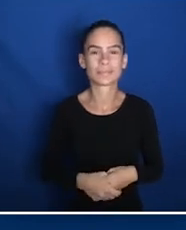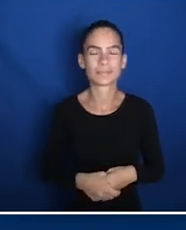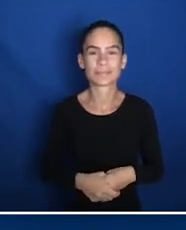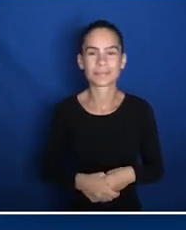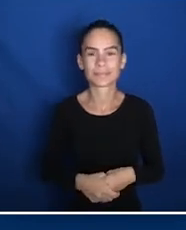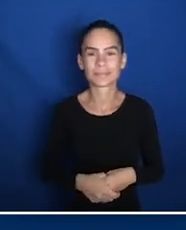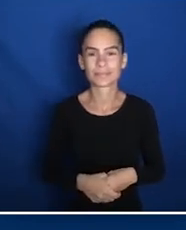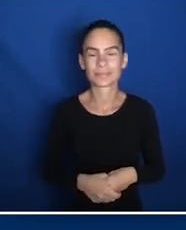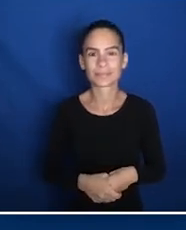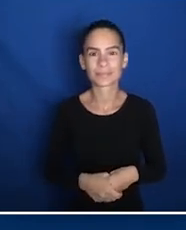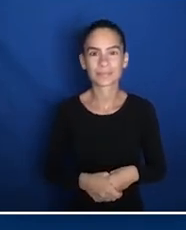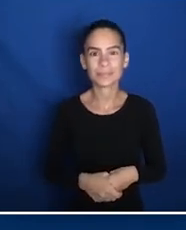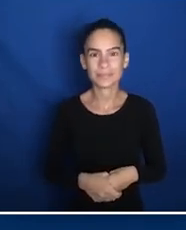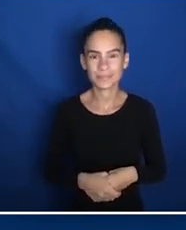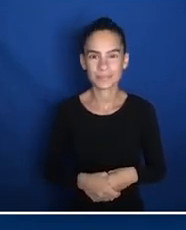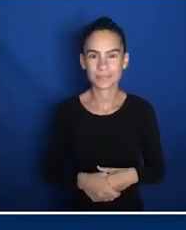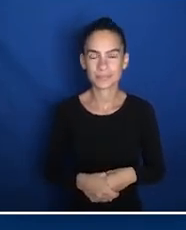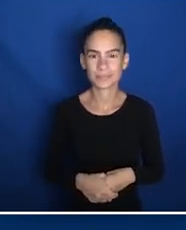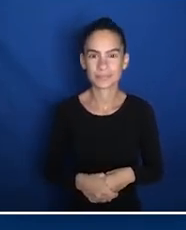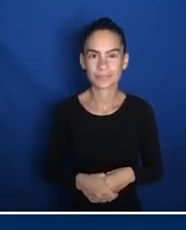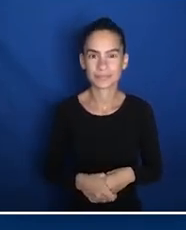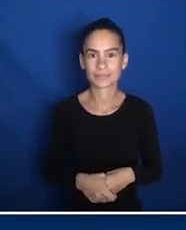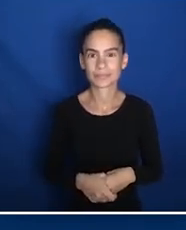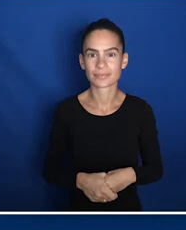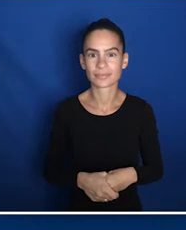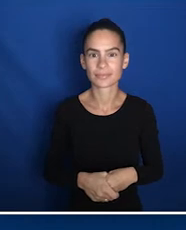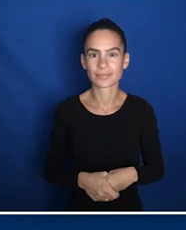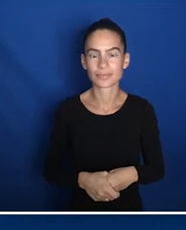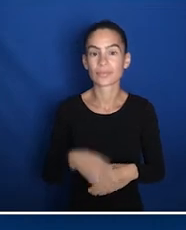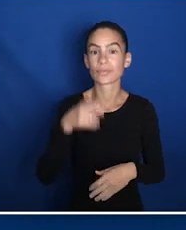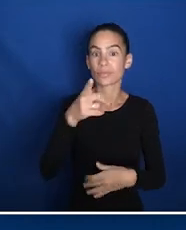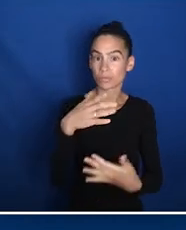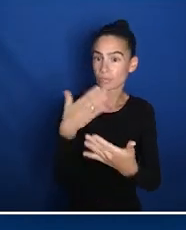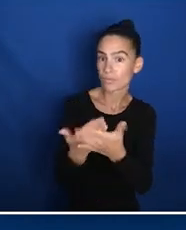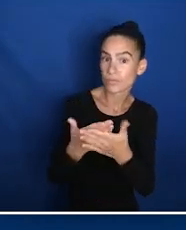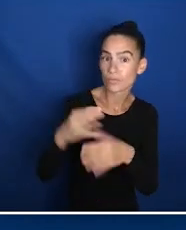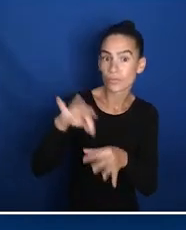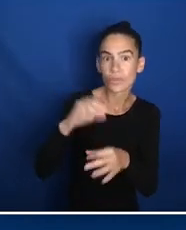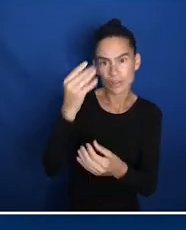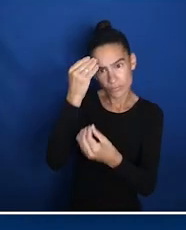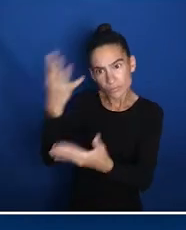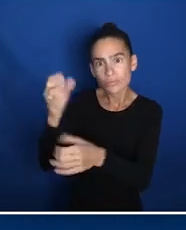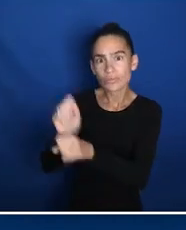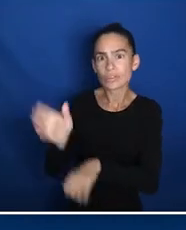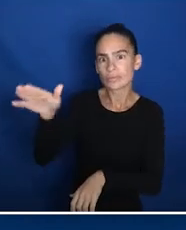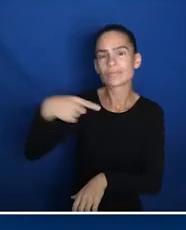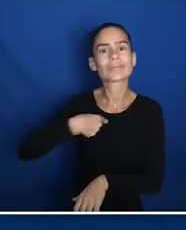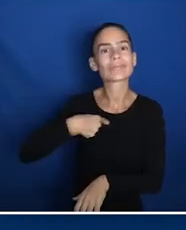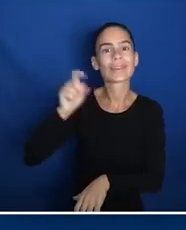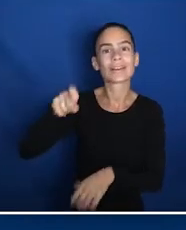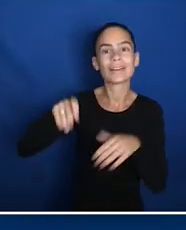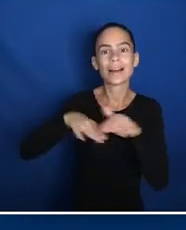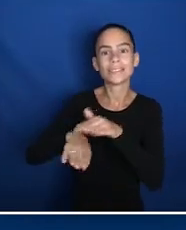voting machine and shows her how to use the machine, as Alex explains. When you arrive to vote, inform a poll worker that you need to